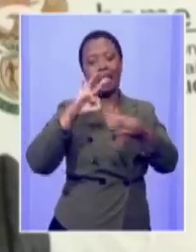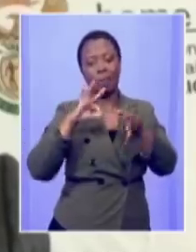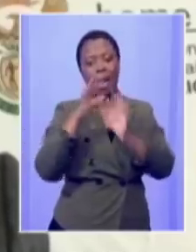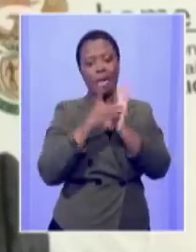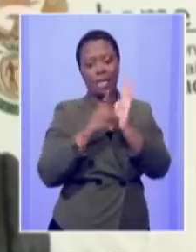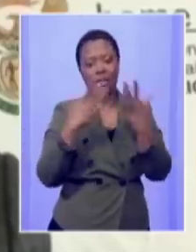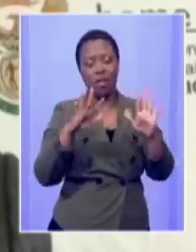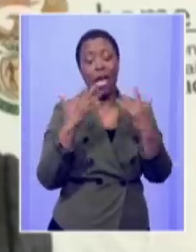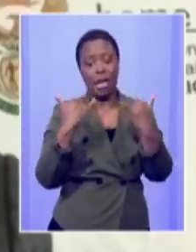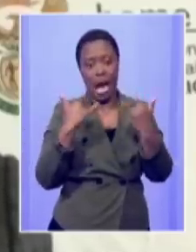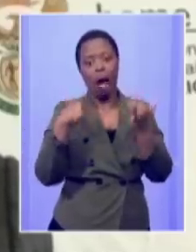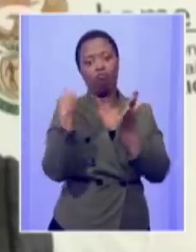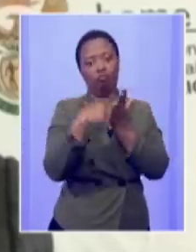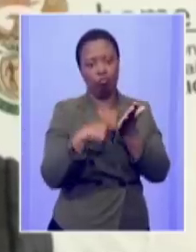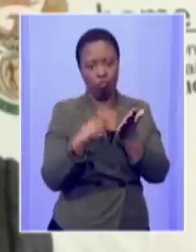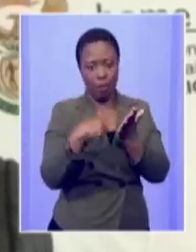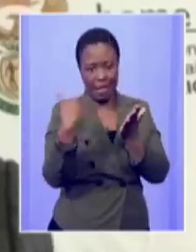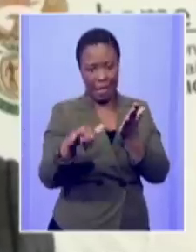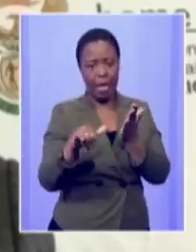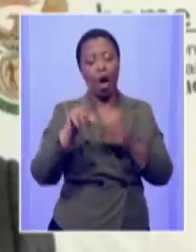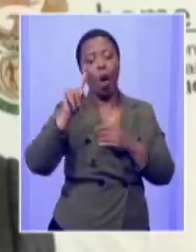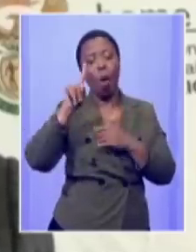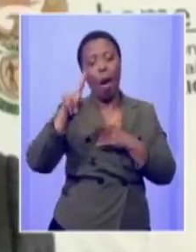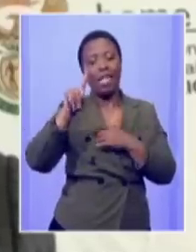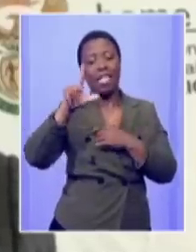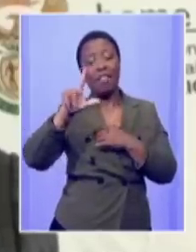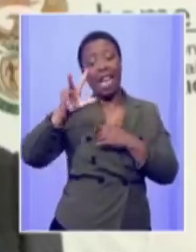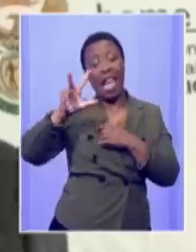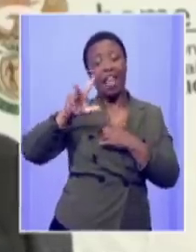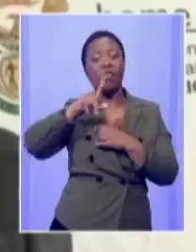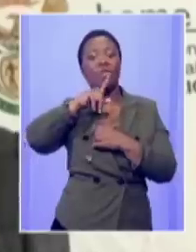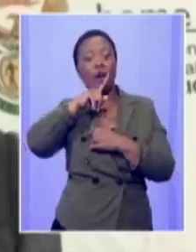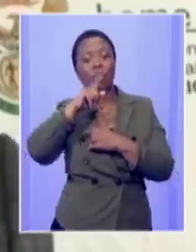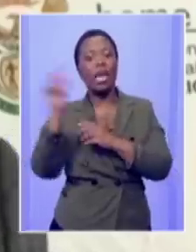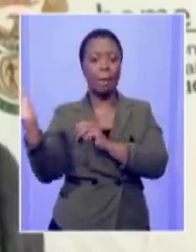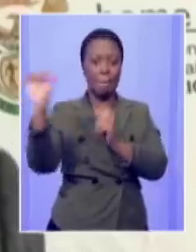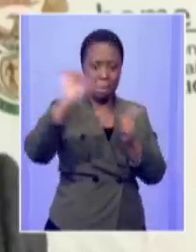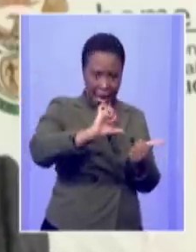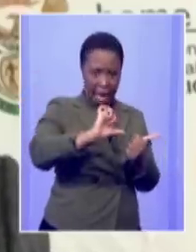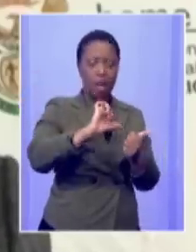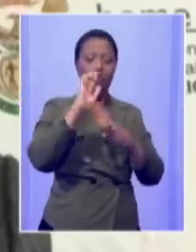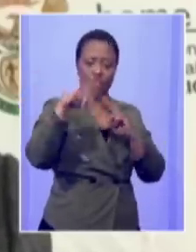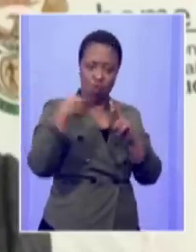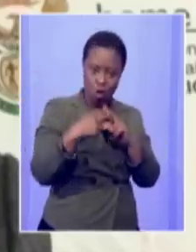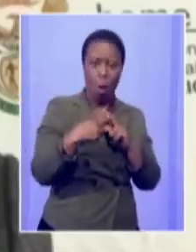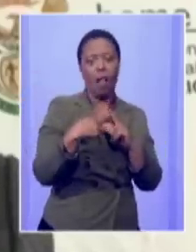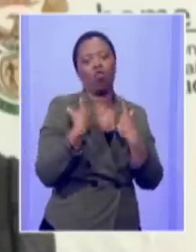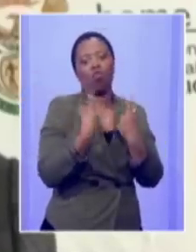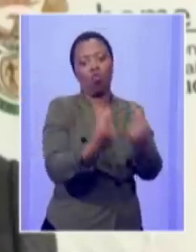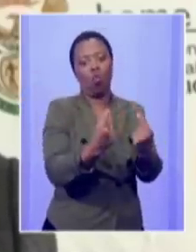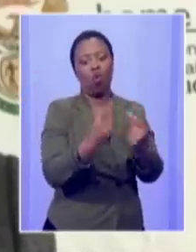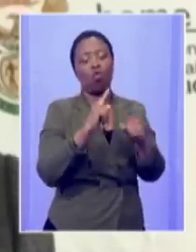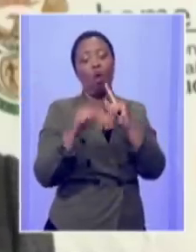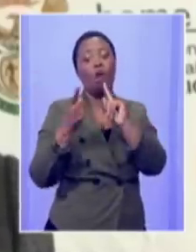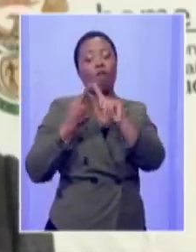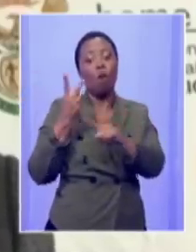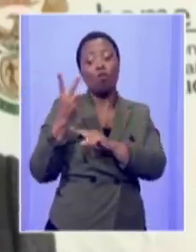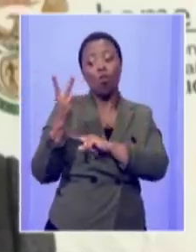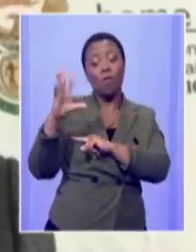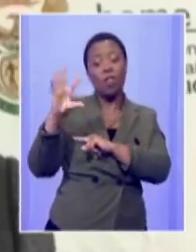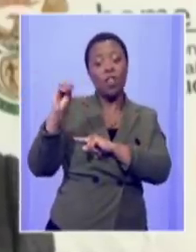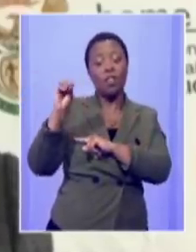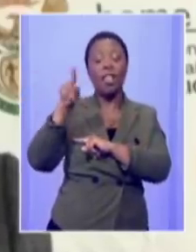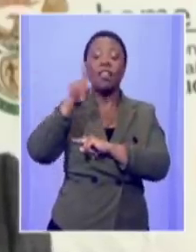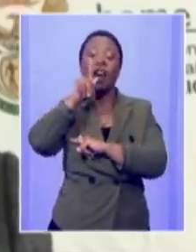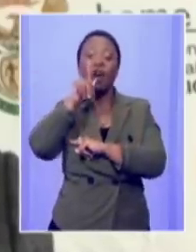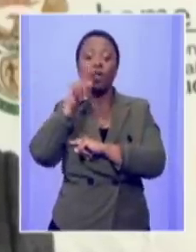discussed 178 000 people came back to take that renewal so it moved from 250 000 to